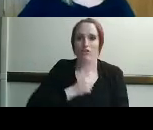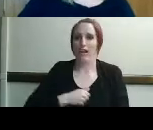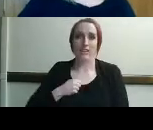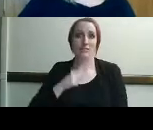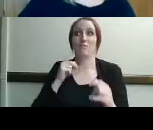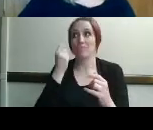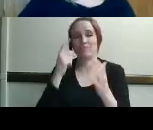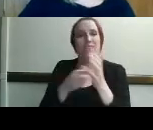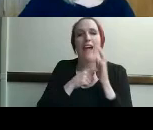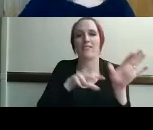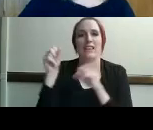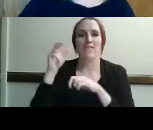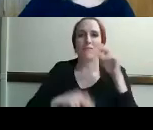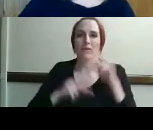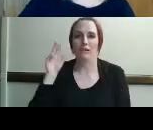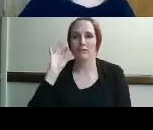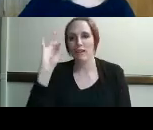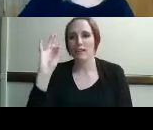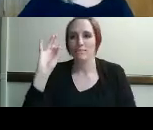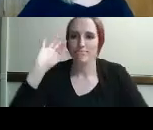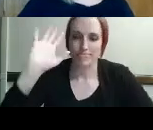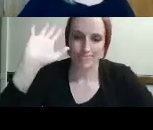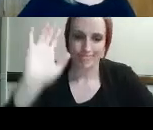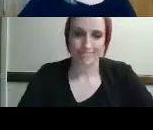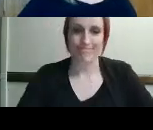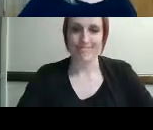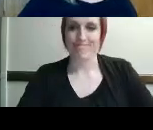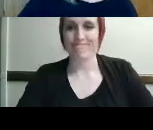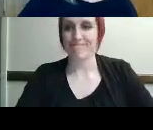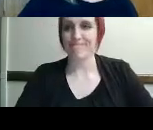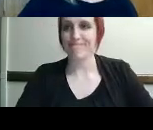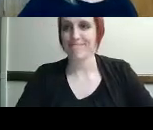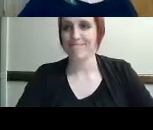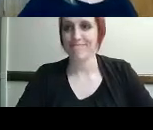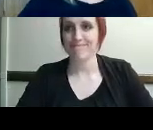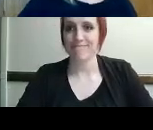required to leave the building well thank you for that important announcement